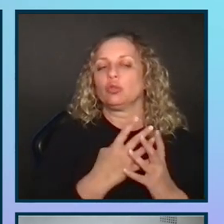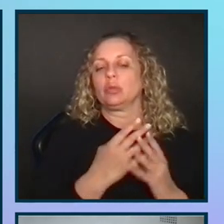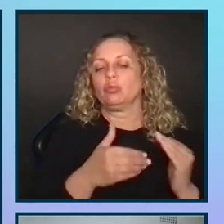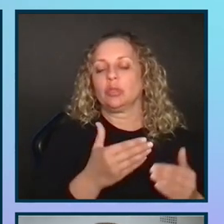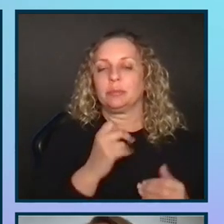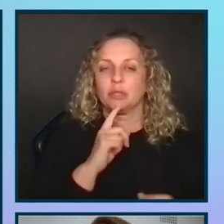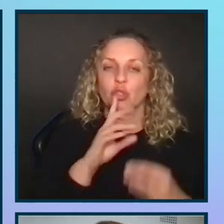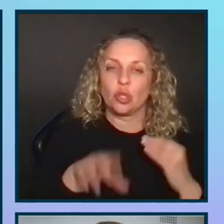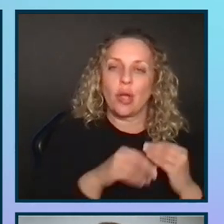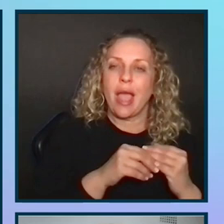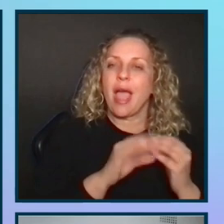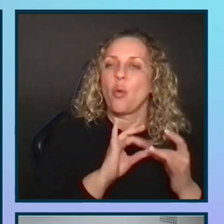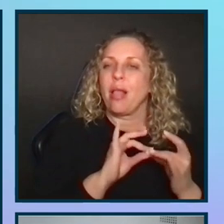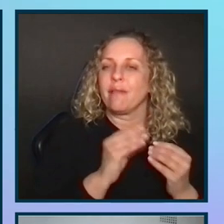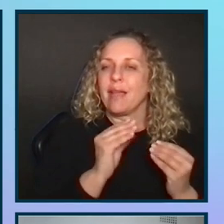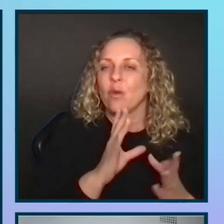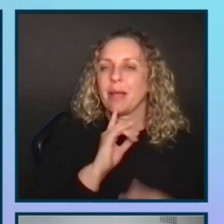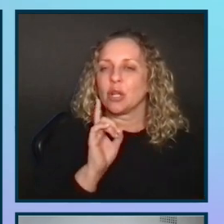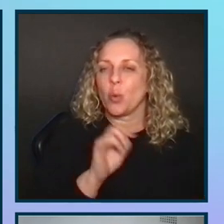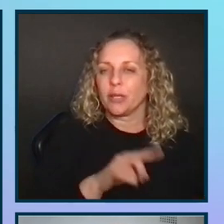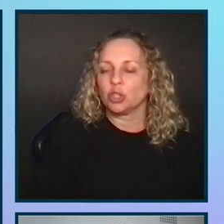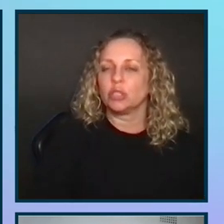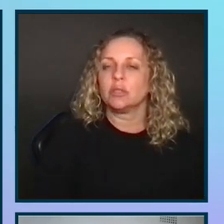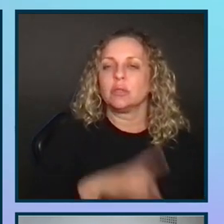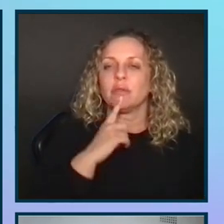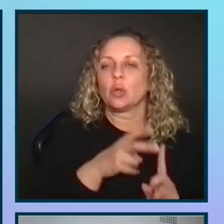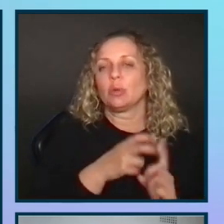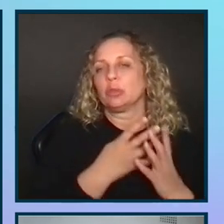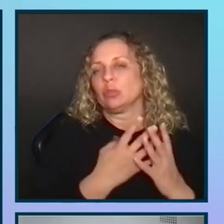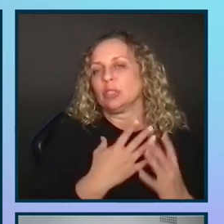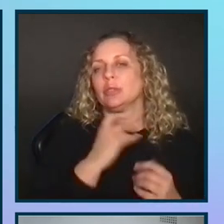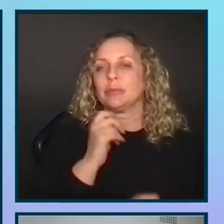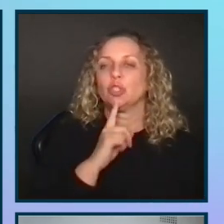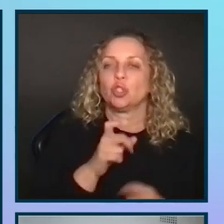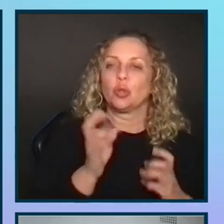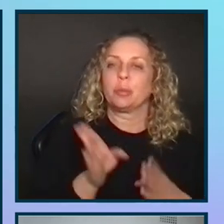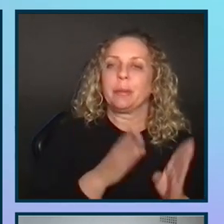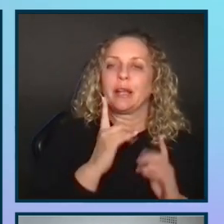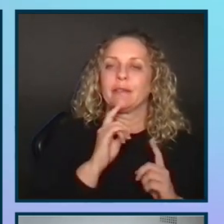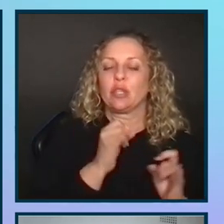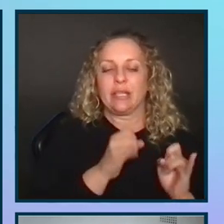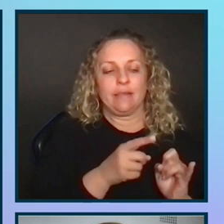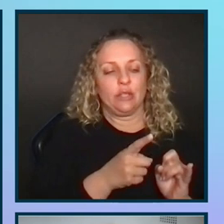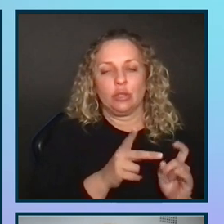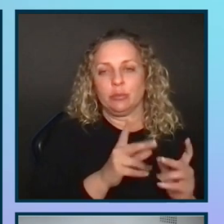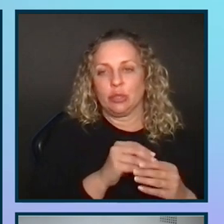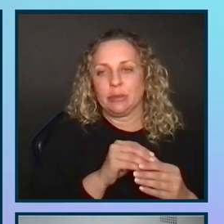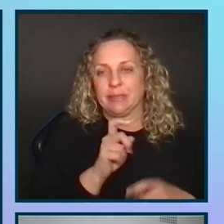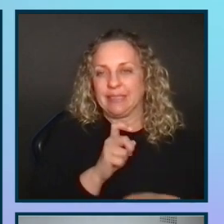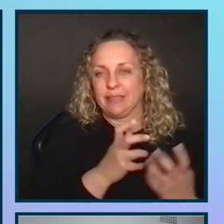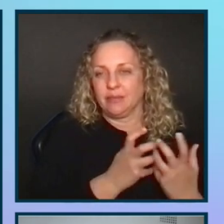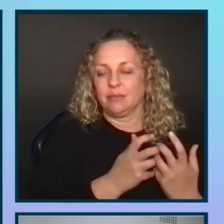that you add relevant information and questions to the recruitment screener to ensure you are prepared for the individual participants needs.